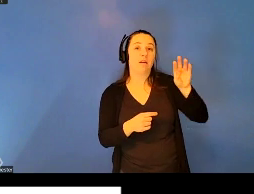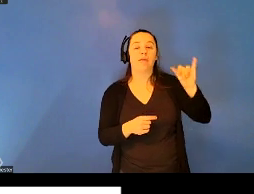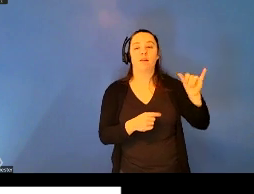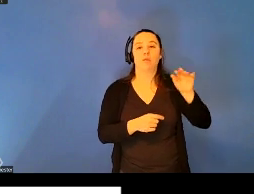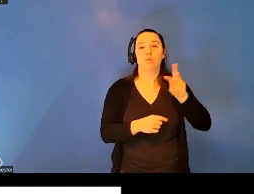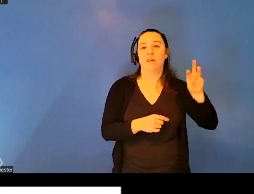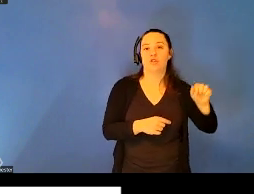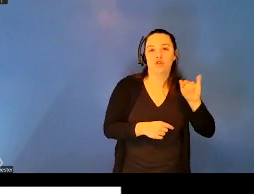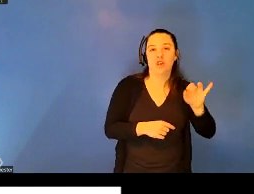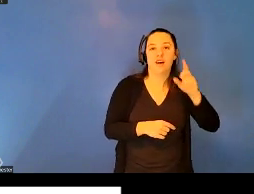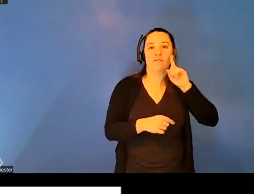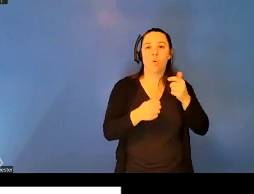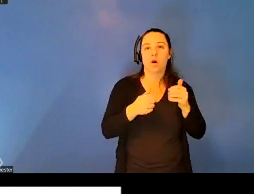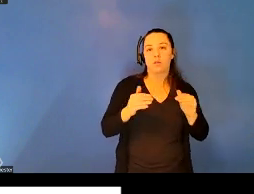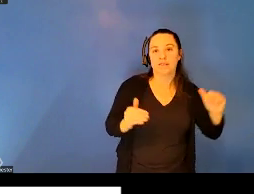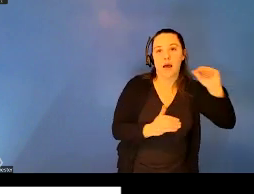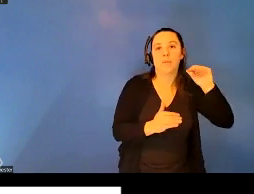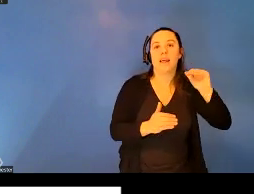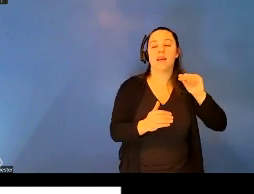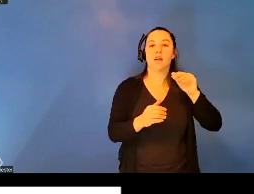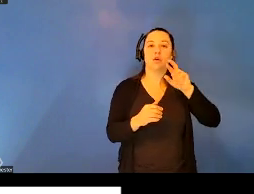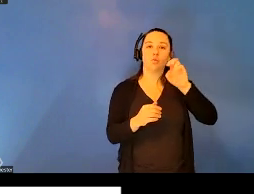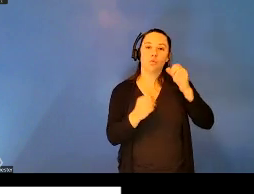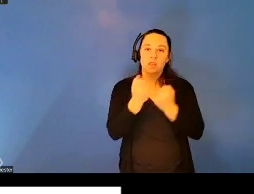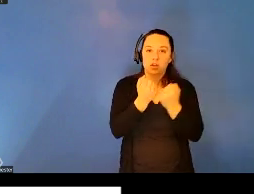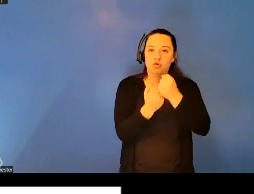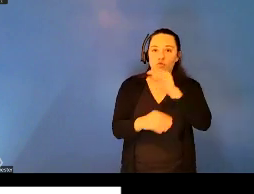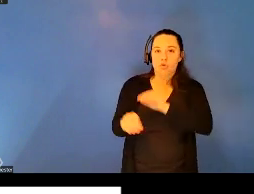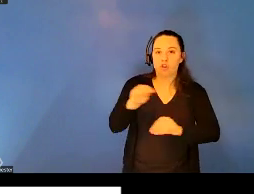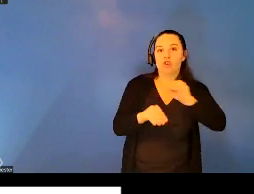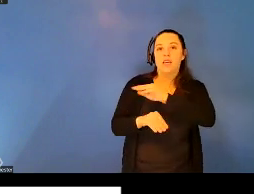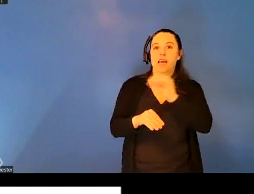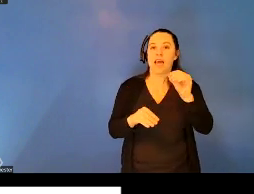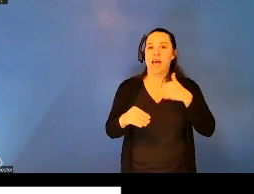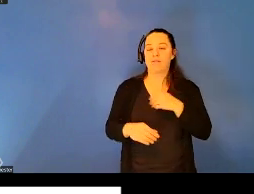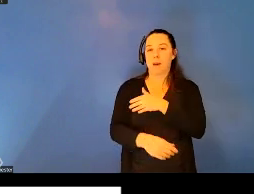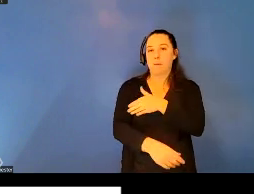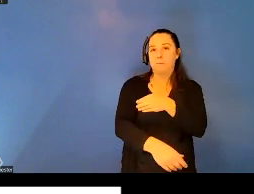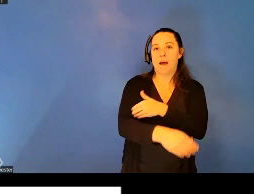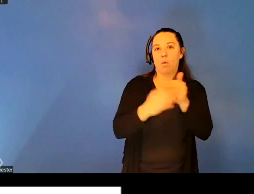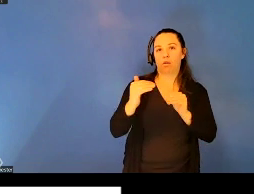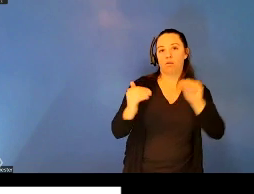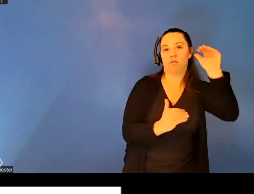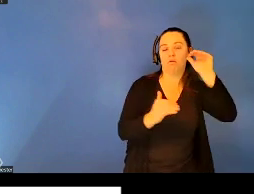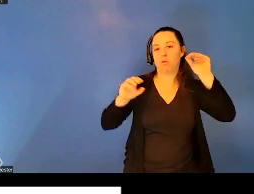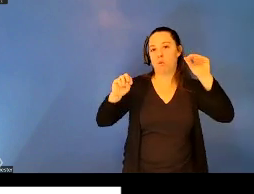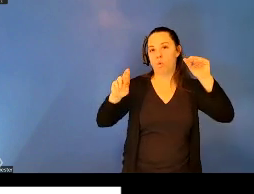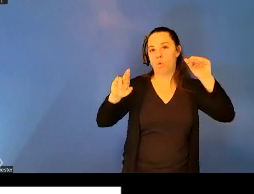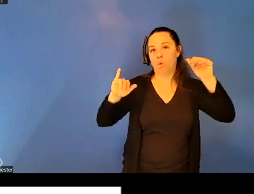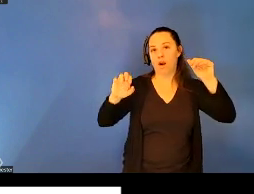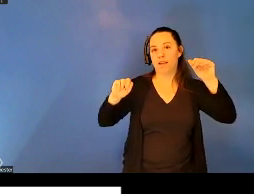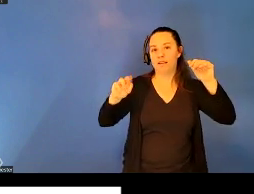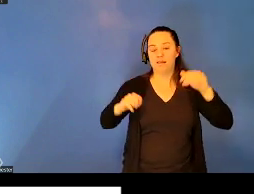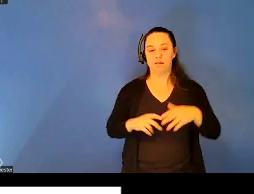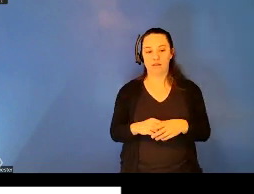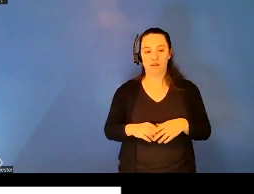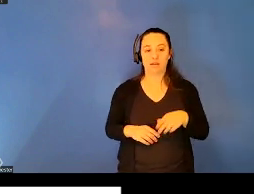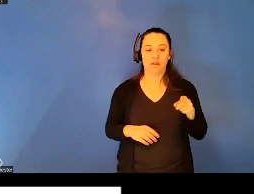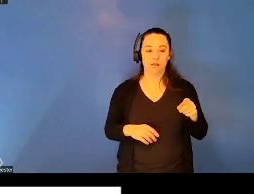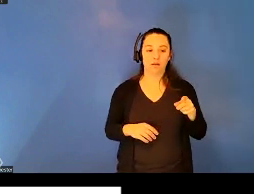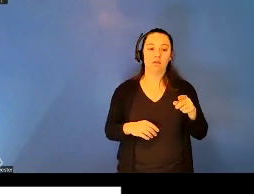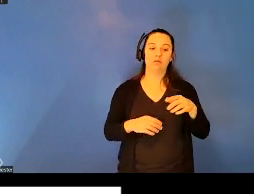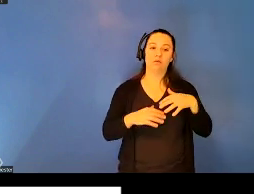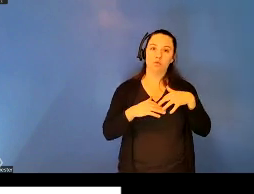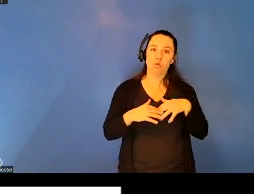restructuring, and having authority over the Orient rooted in the practice of claiming understanding, and thereby